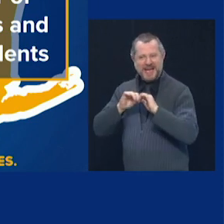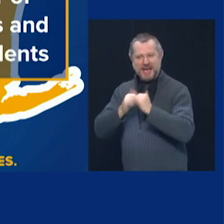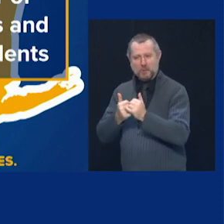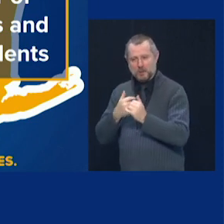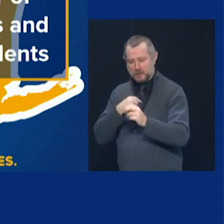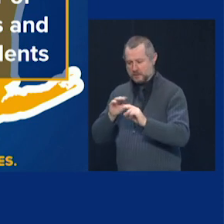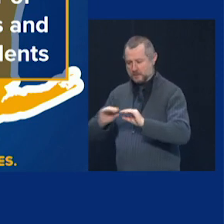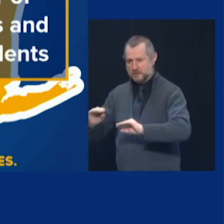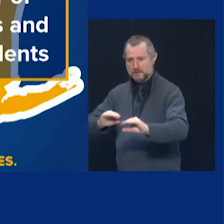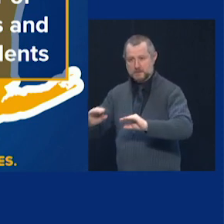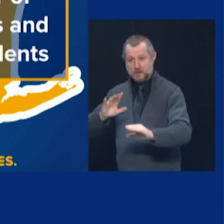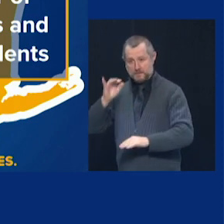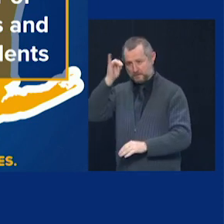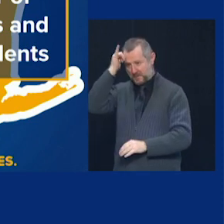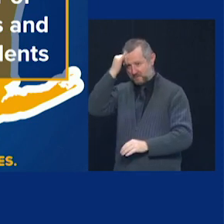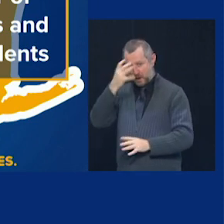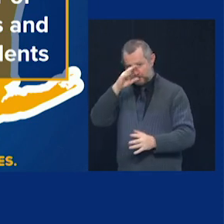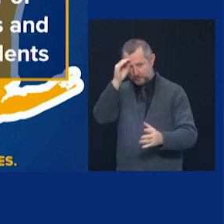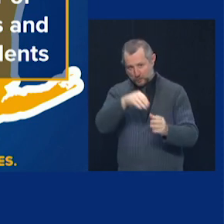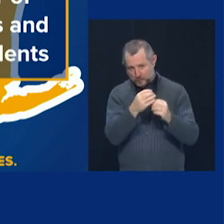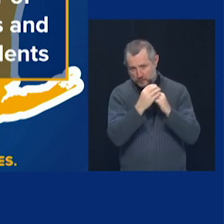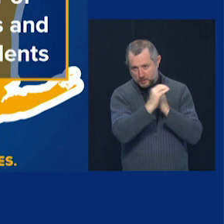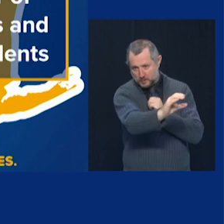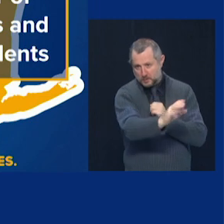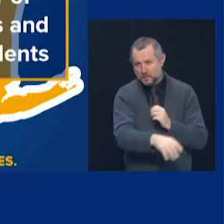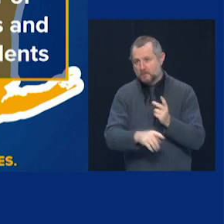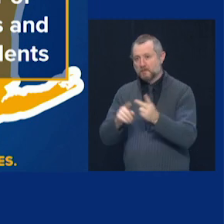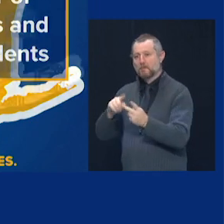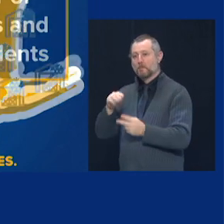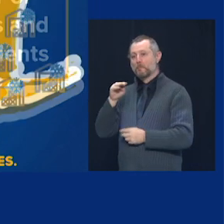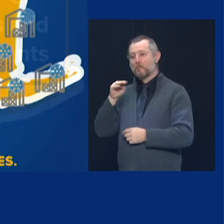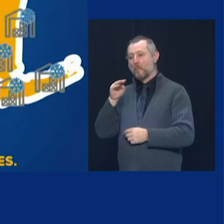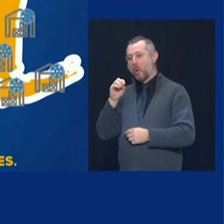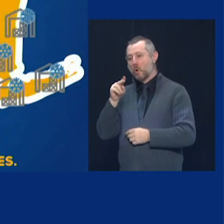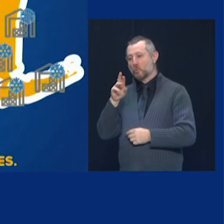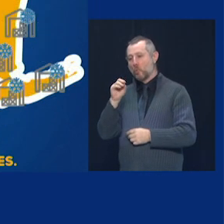Monroe versus Essex versus New York City.